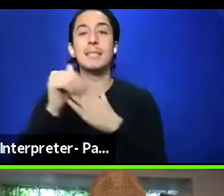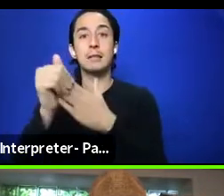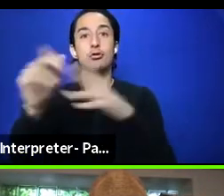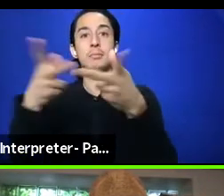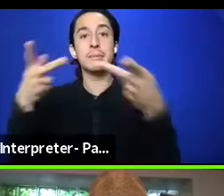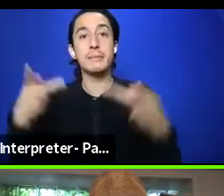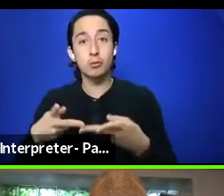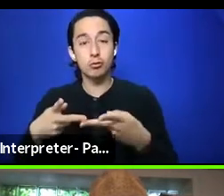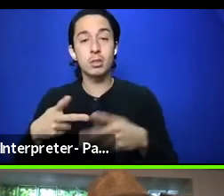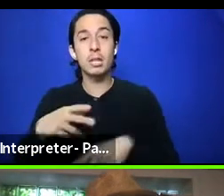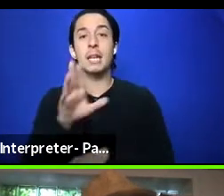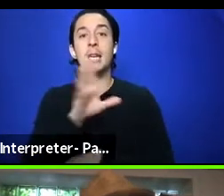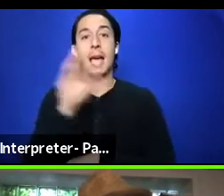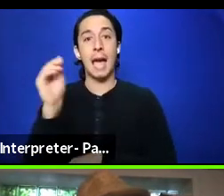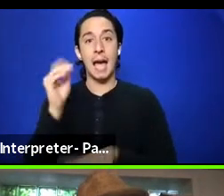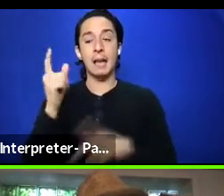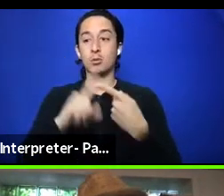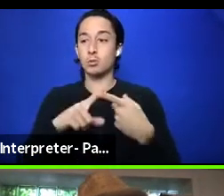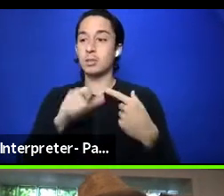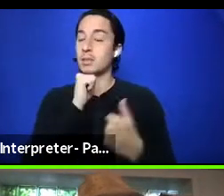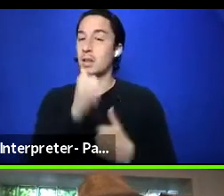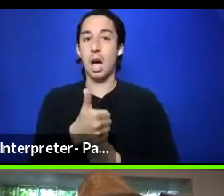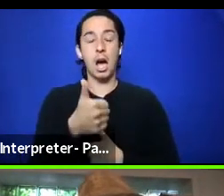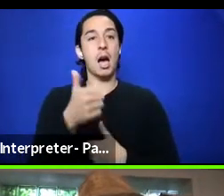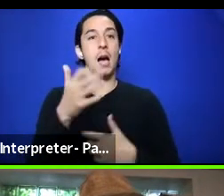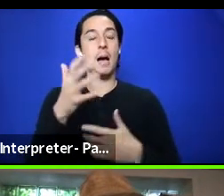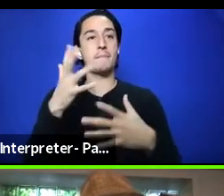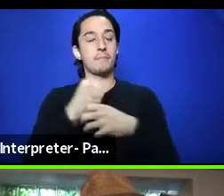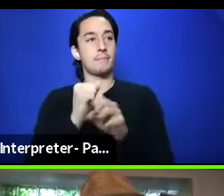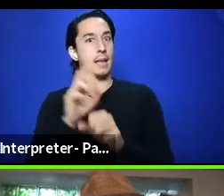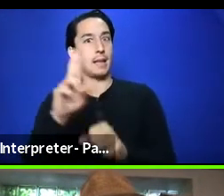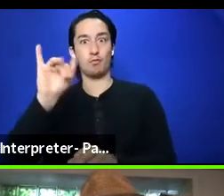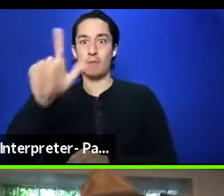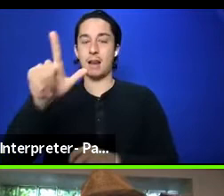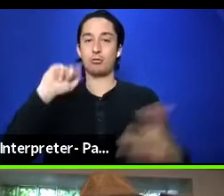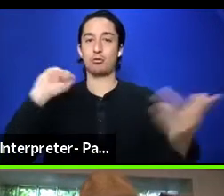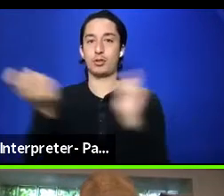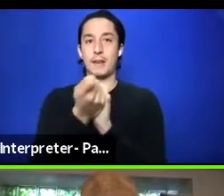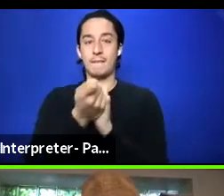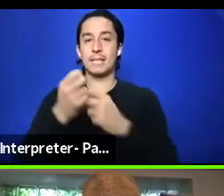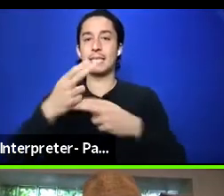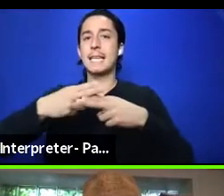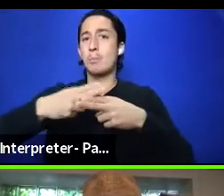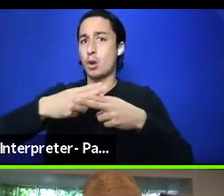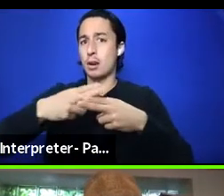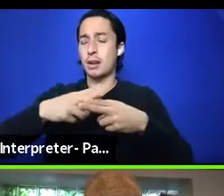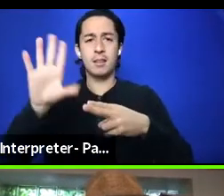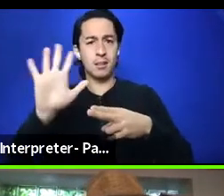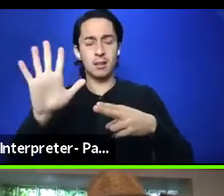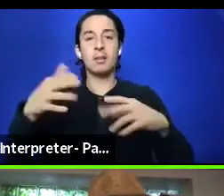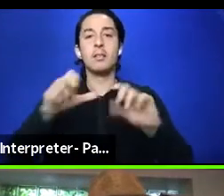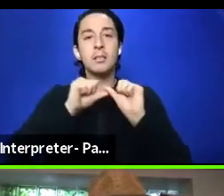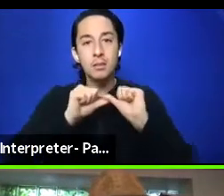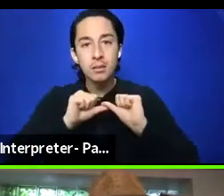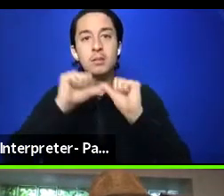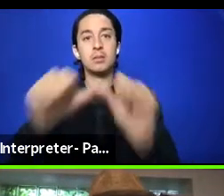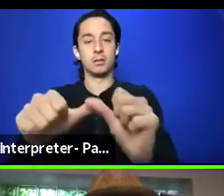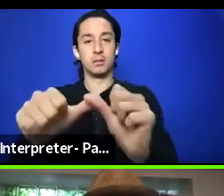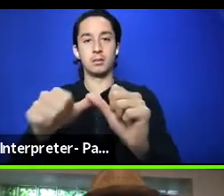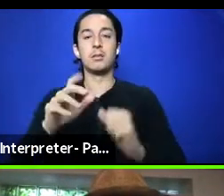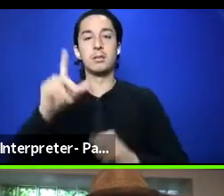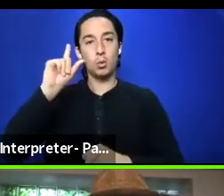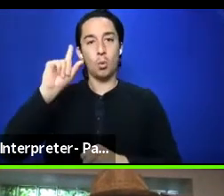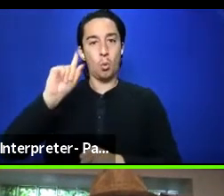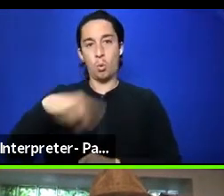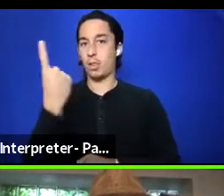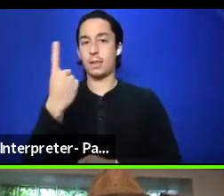um, to not make the radical shift temporary, um, that is only, you know, because